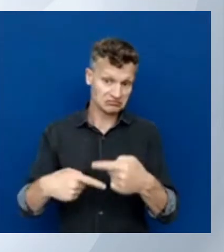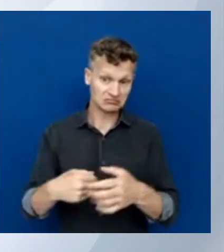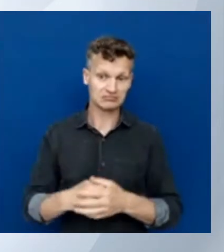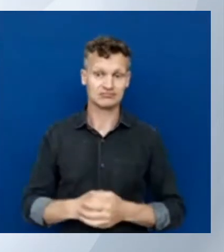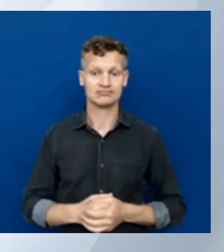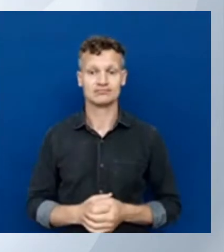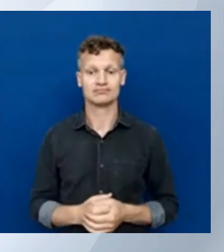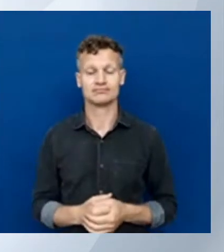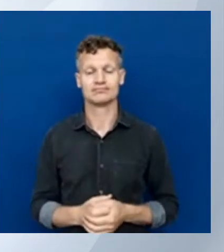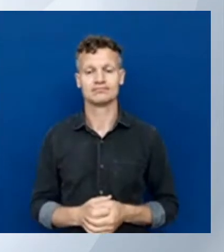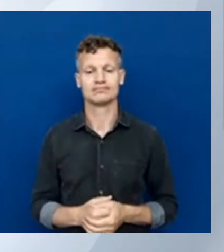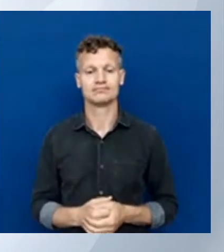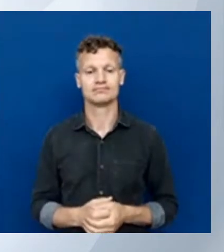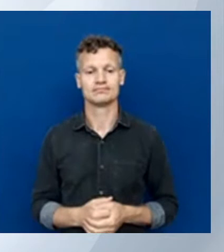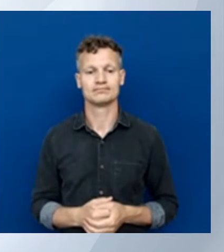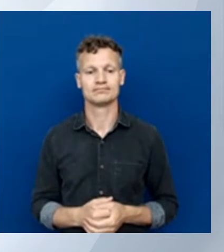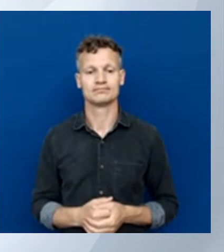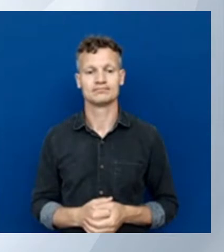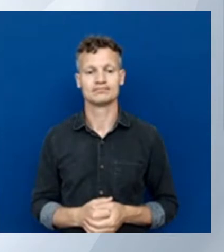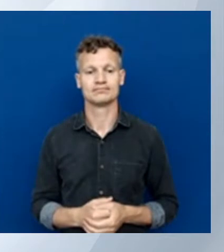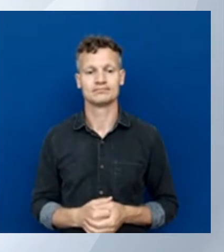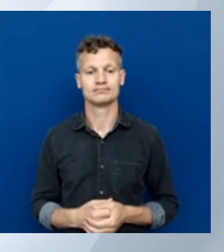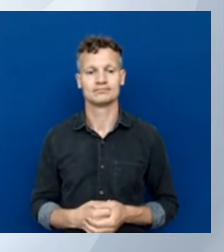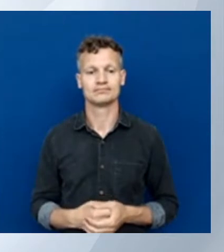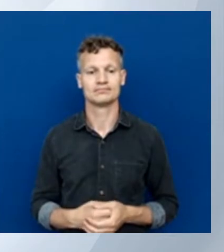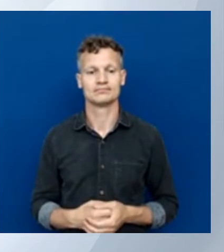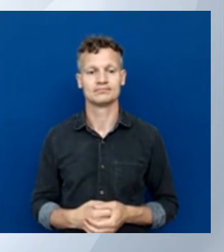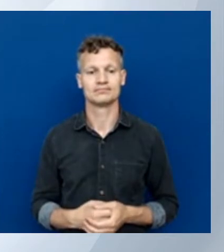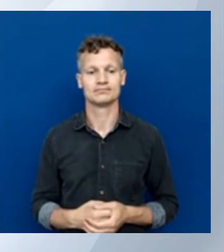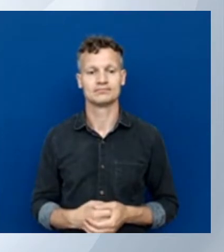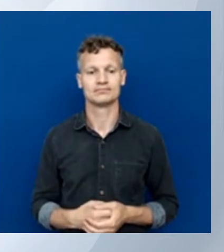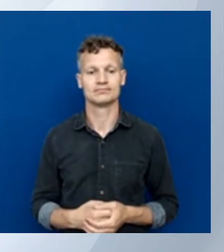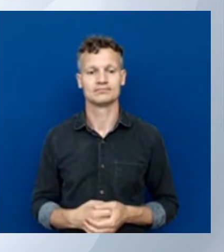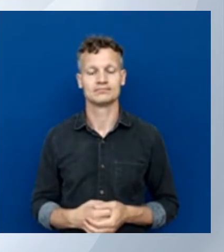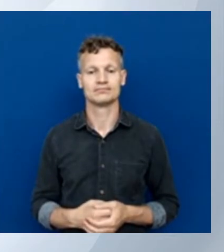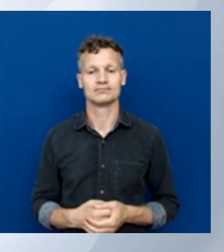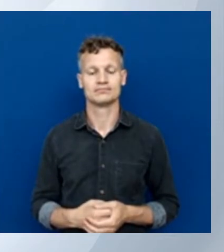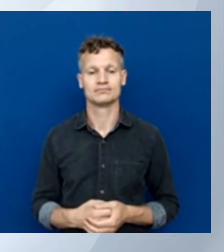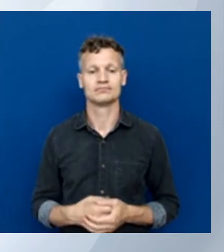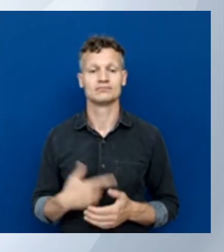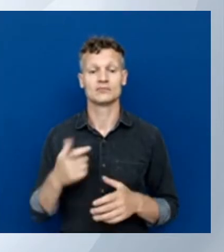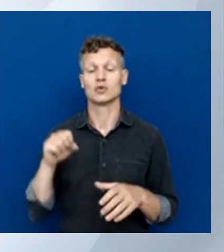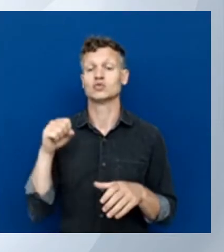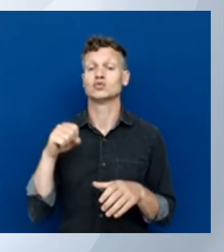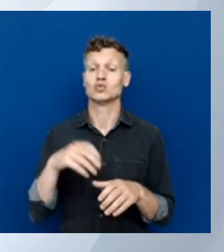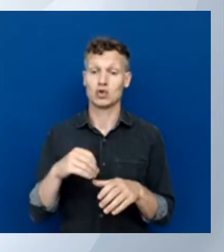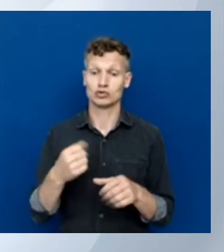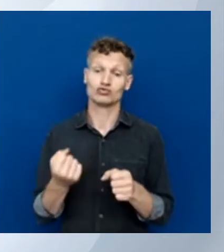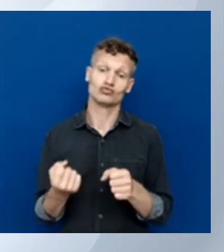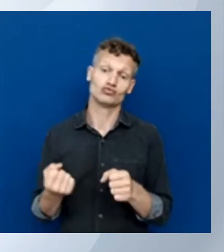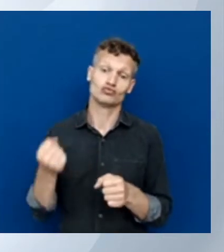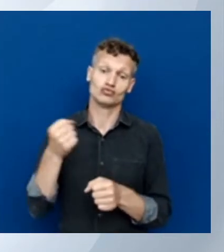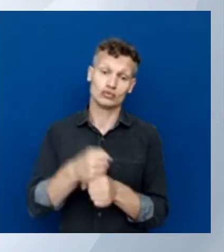Storage account create and that age again to see what I'm doing.